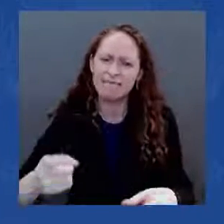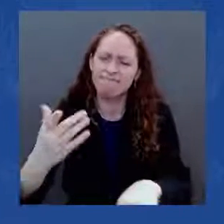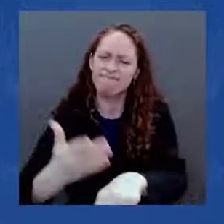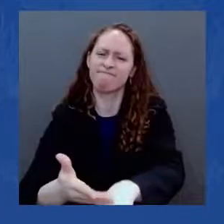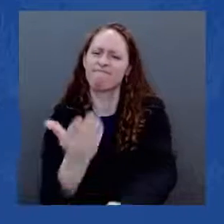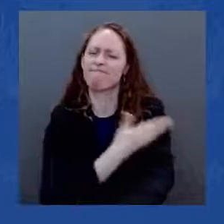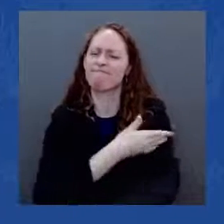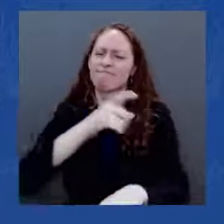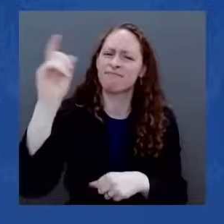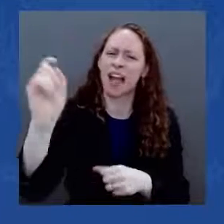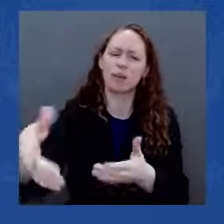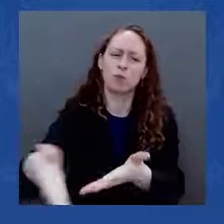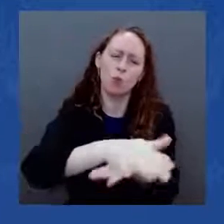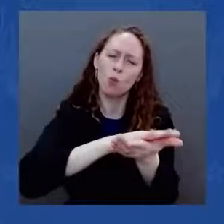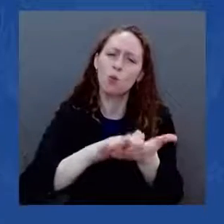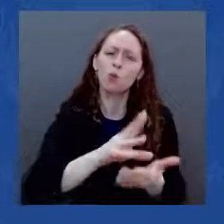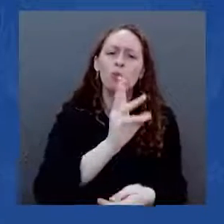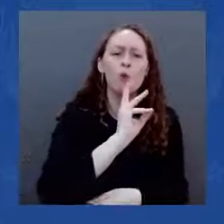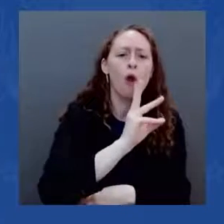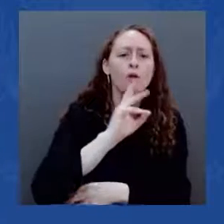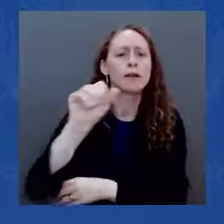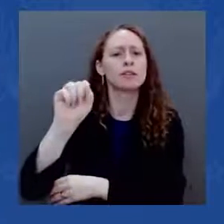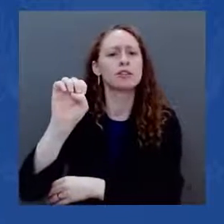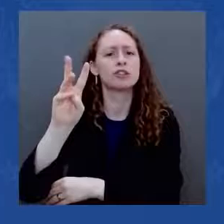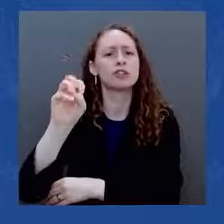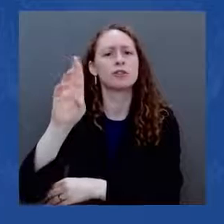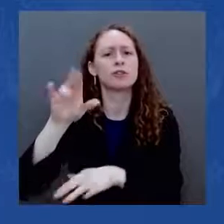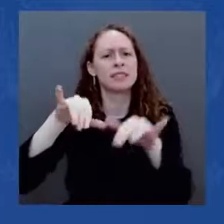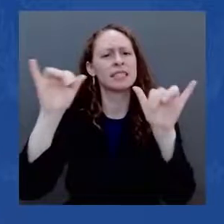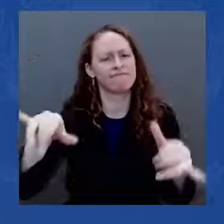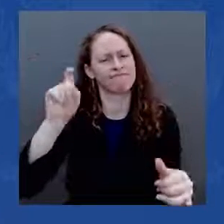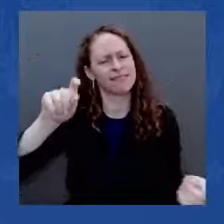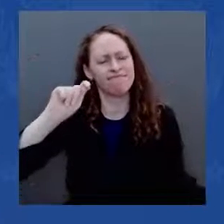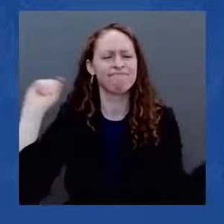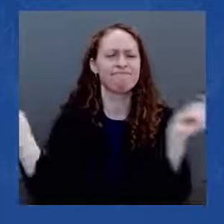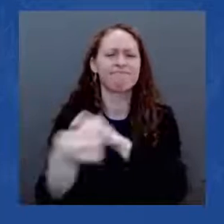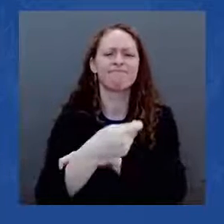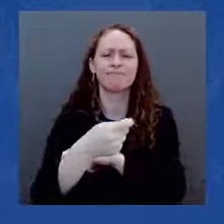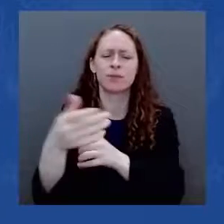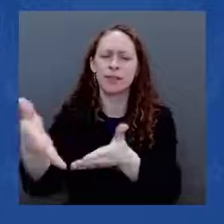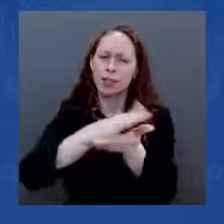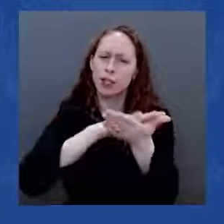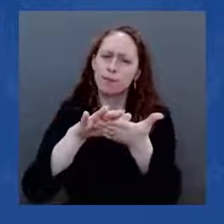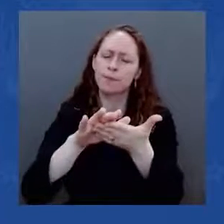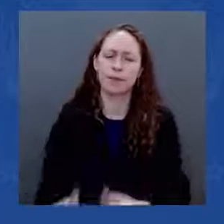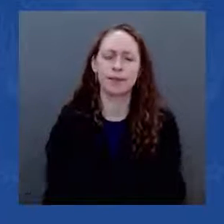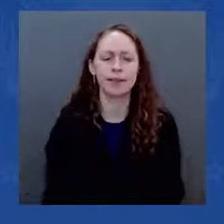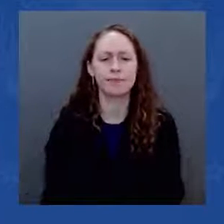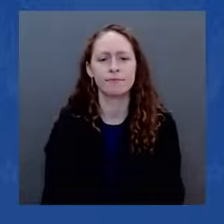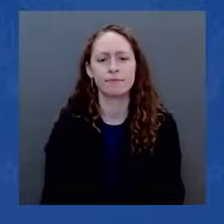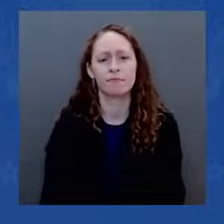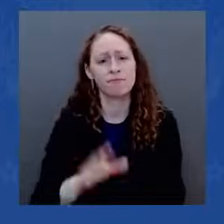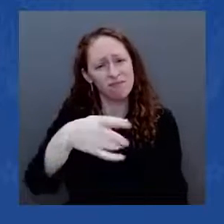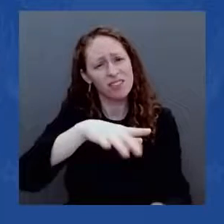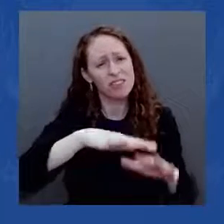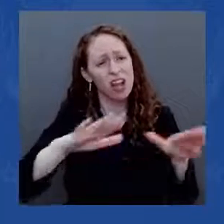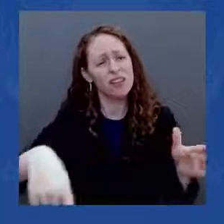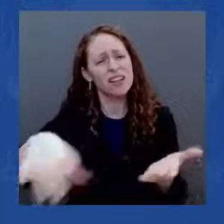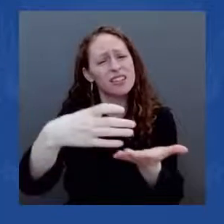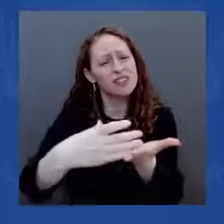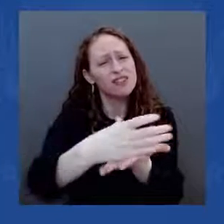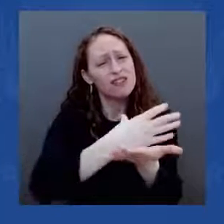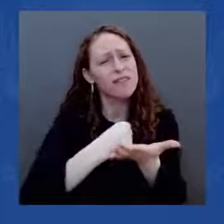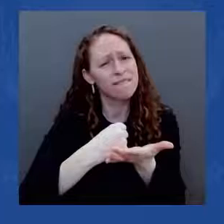getting the money. Our children deserve no less. We've also released an action plan to replace all of our nation's lead pipes